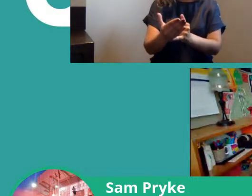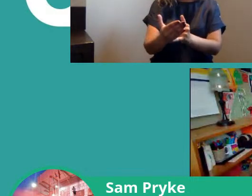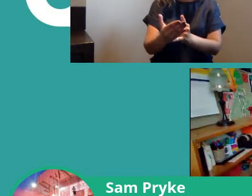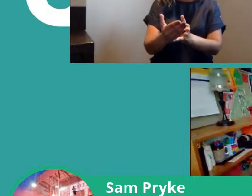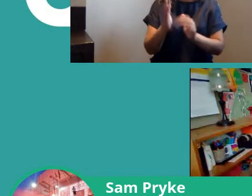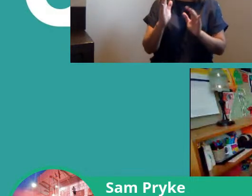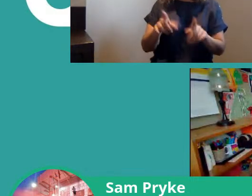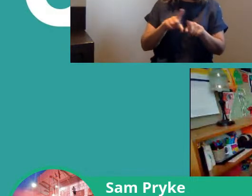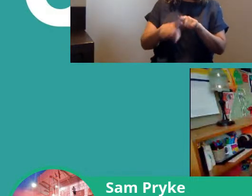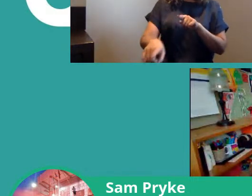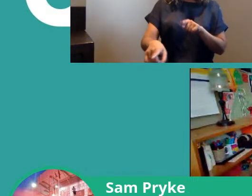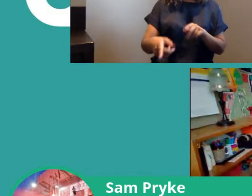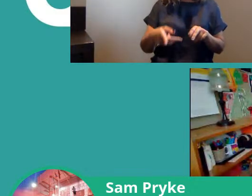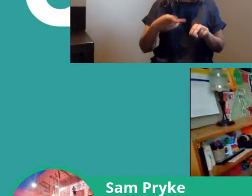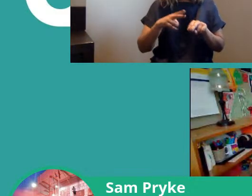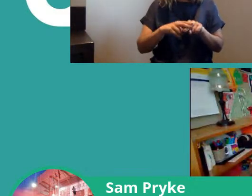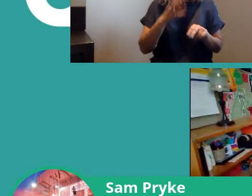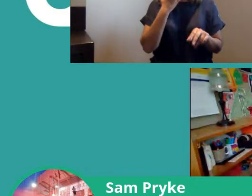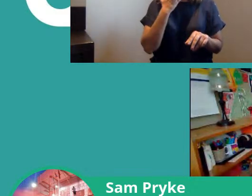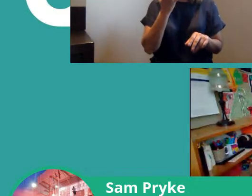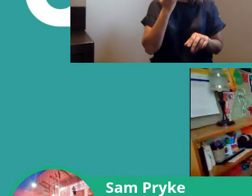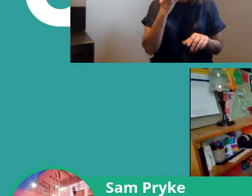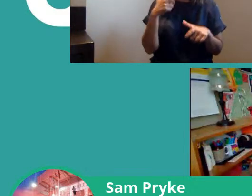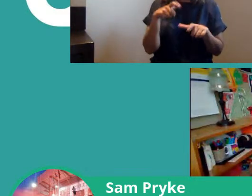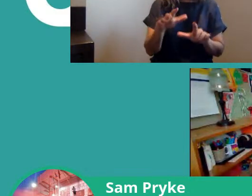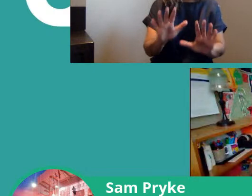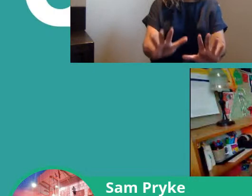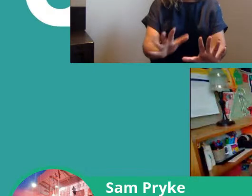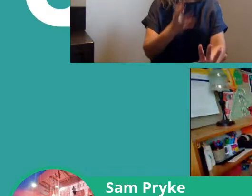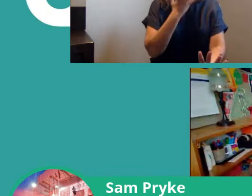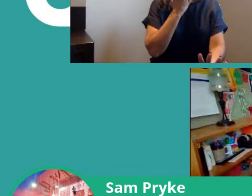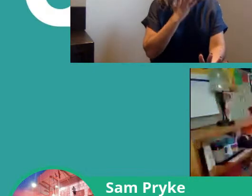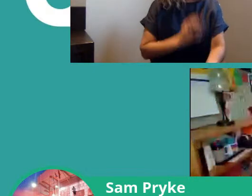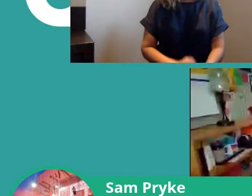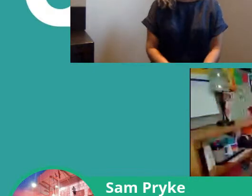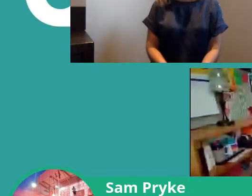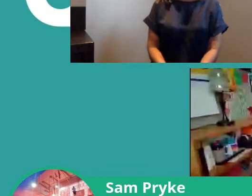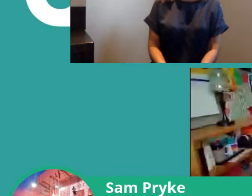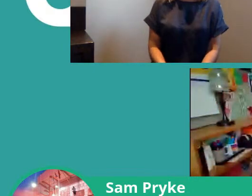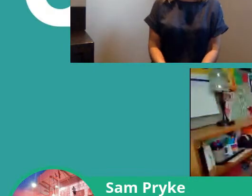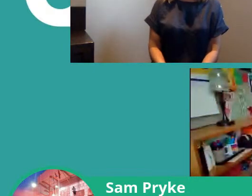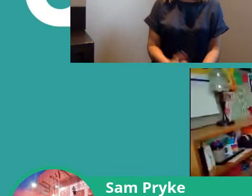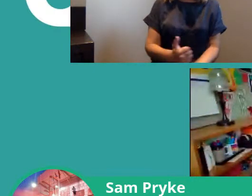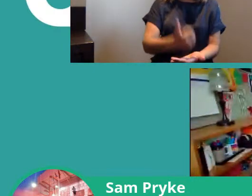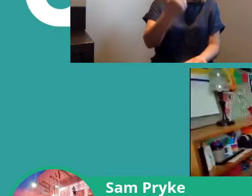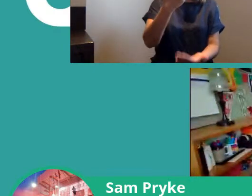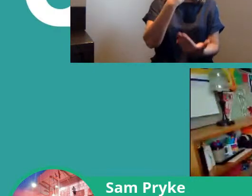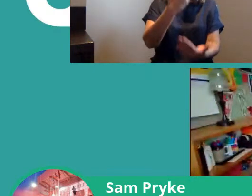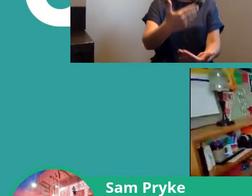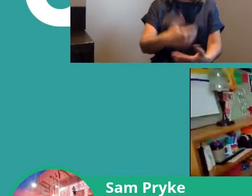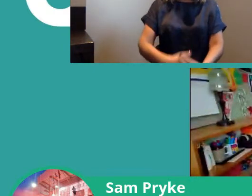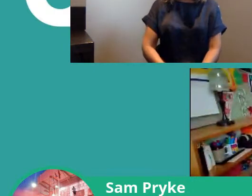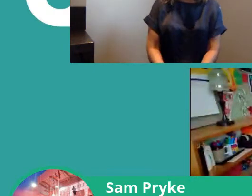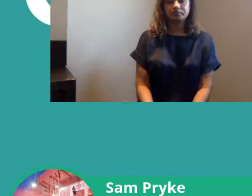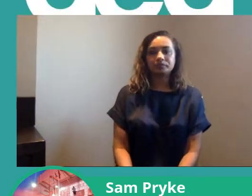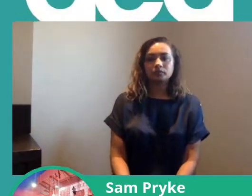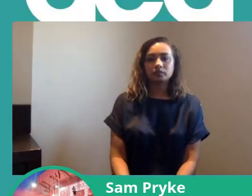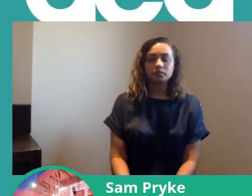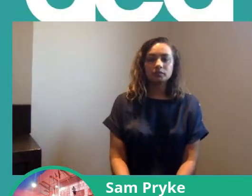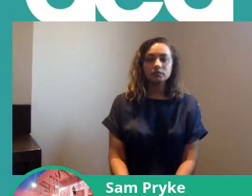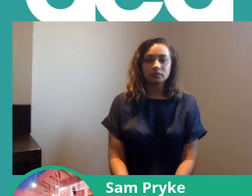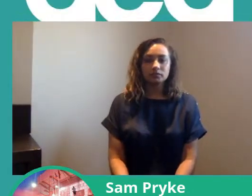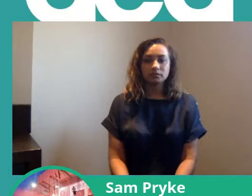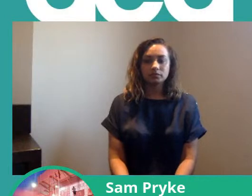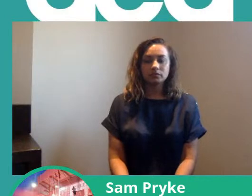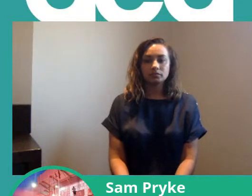bite the bullet and if you believe in it you have to get on with it brilliant kitty thank you again um